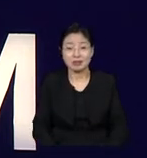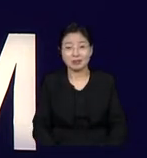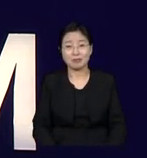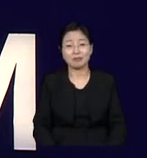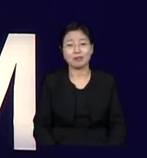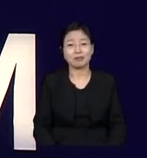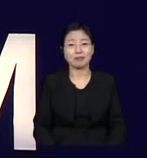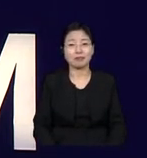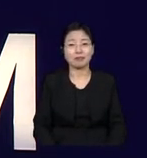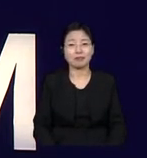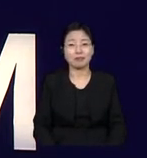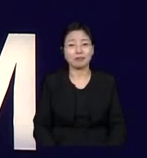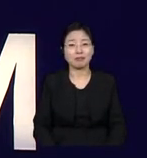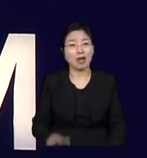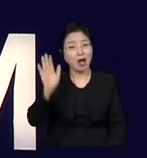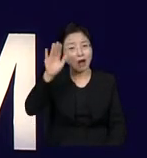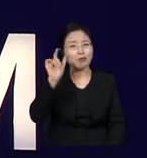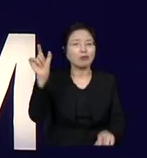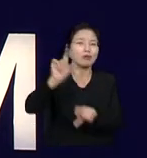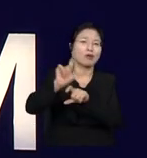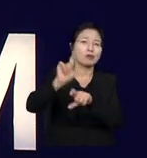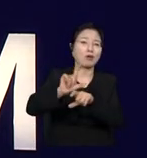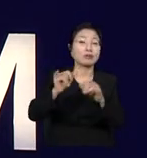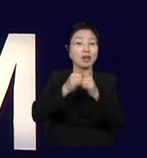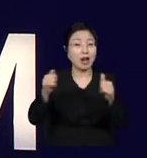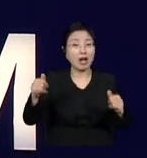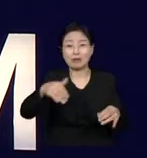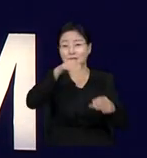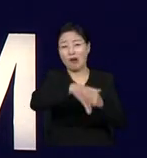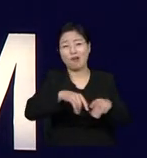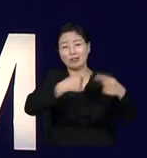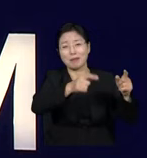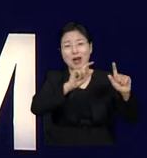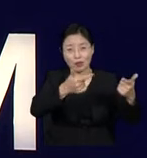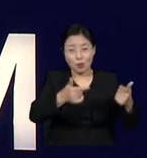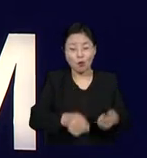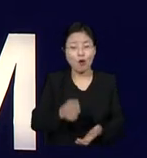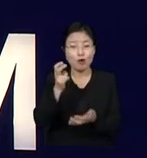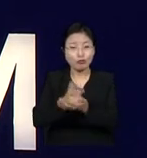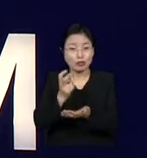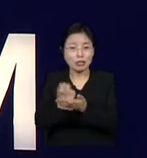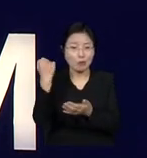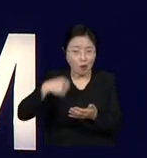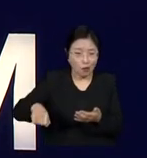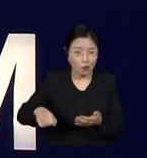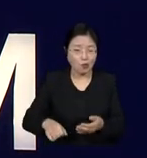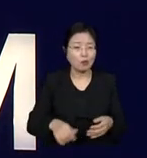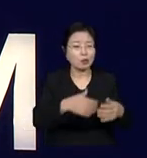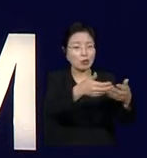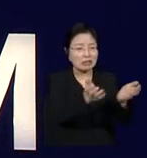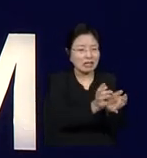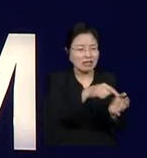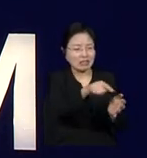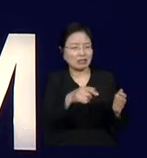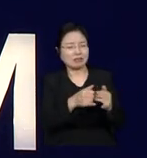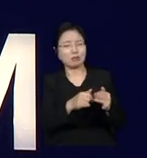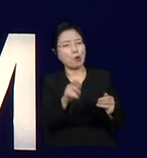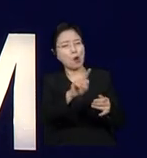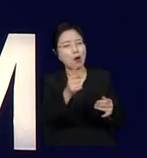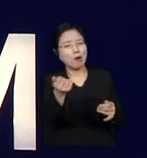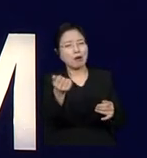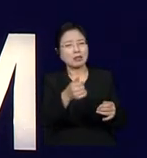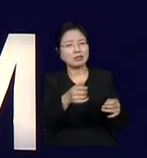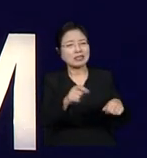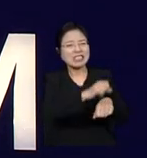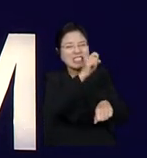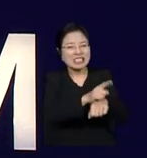put into place to discriminate against certain groups, and even paint them into the reason for the problem. In my country, I'm sad to say